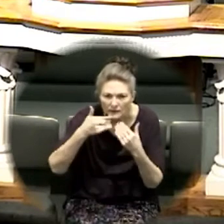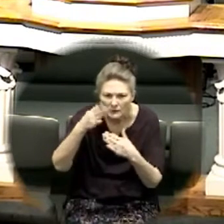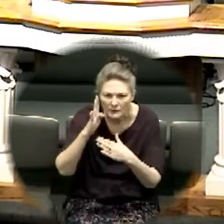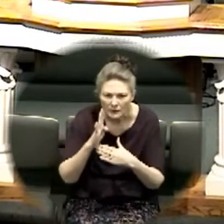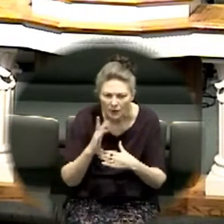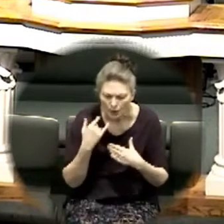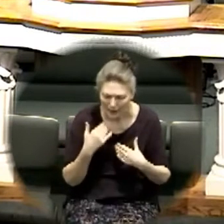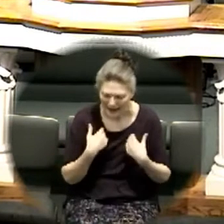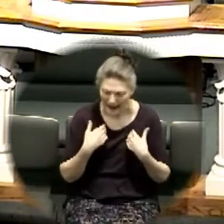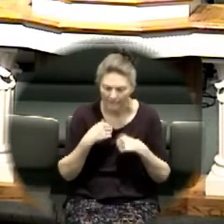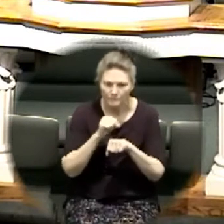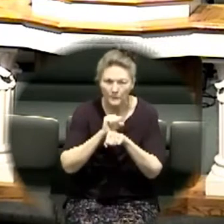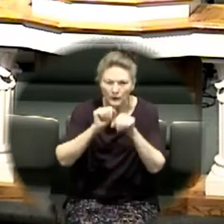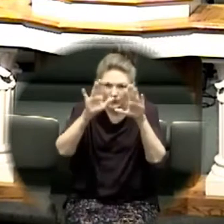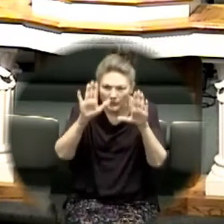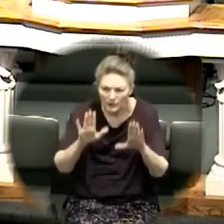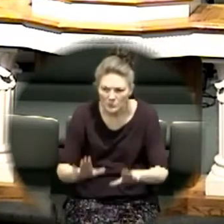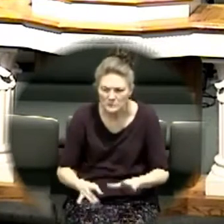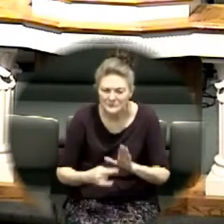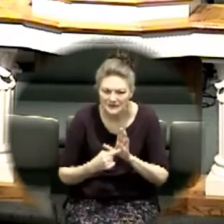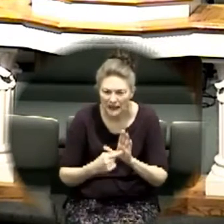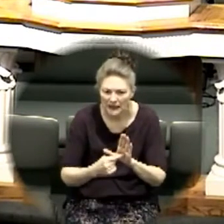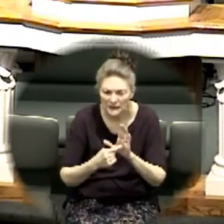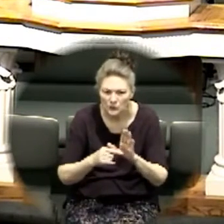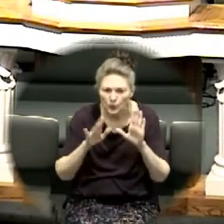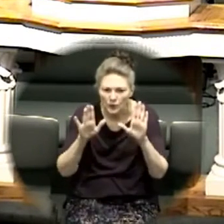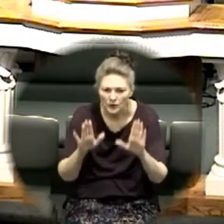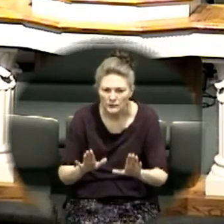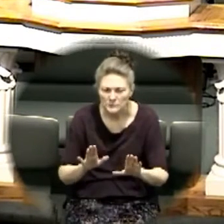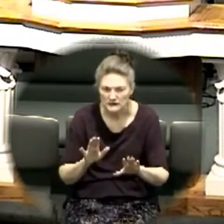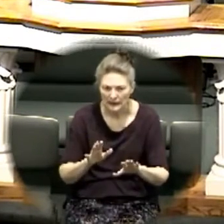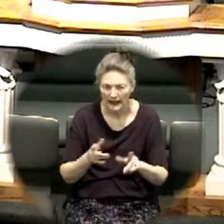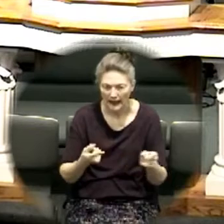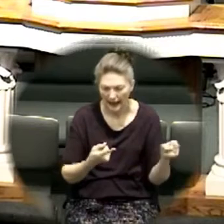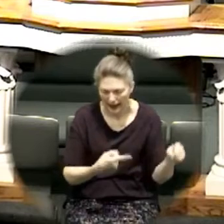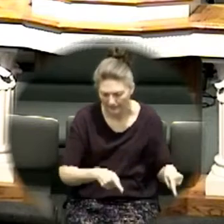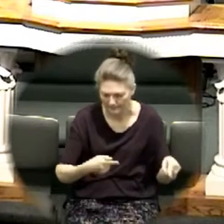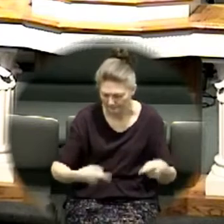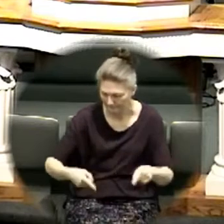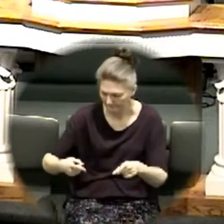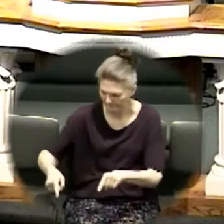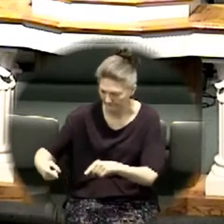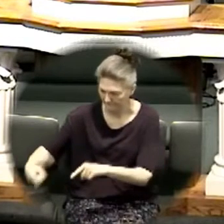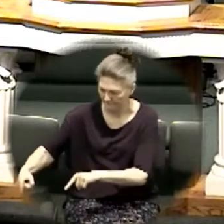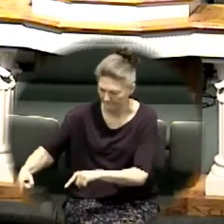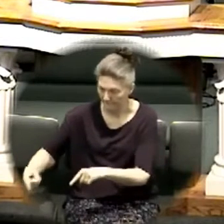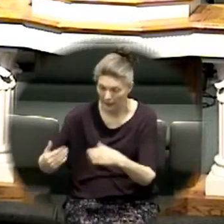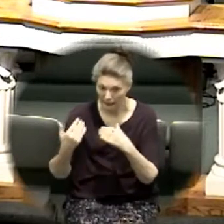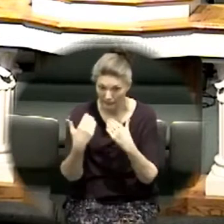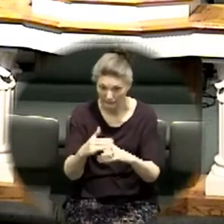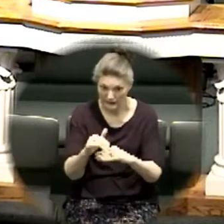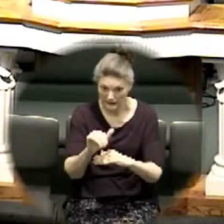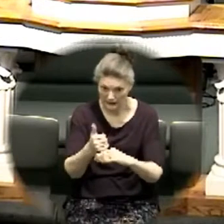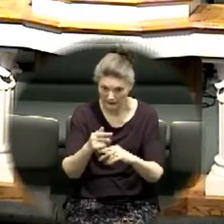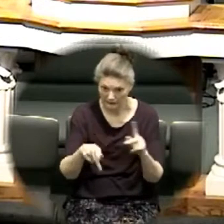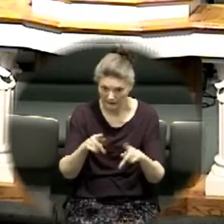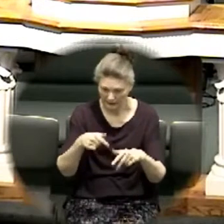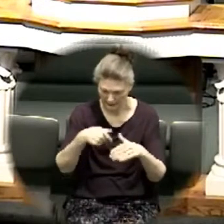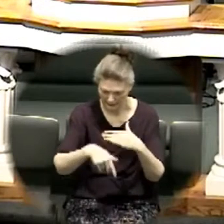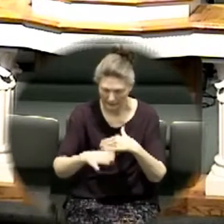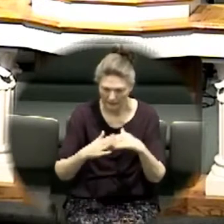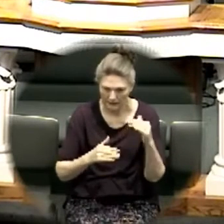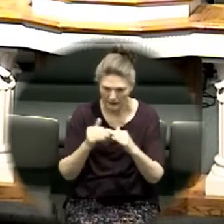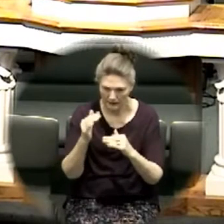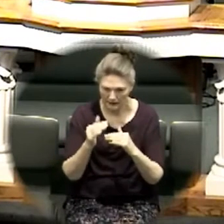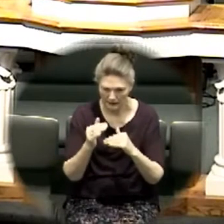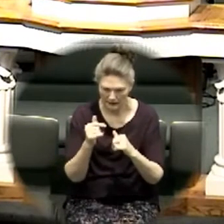we are having miracles signs and wonders that are happening and we're only limited to 10 people in the church i think we